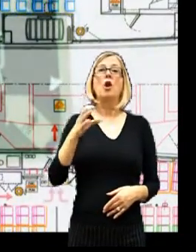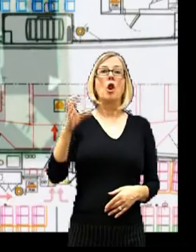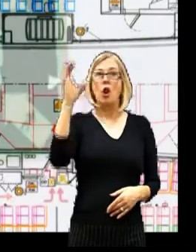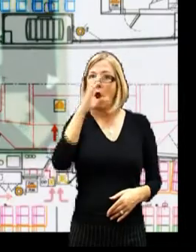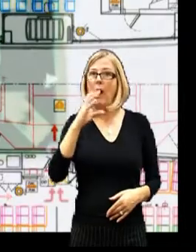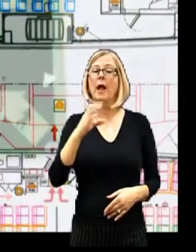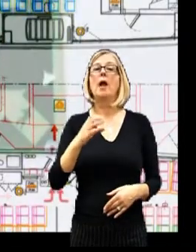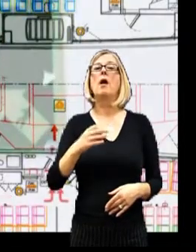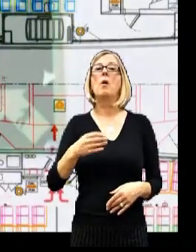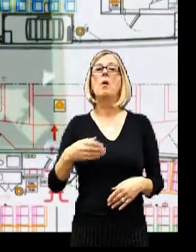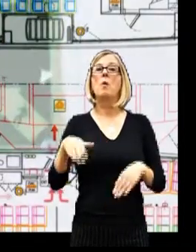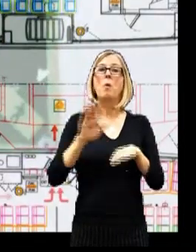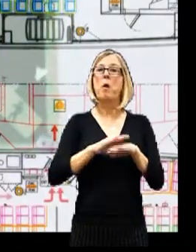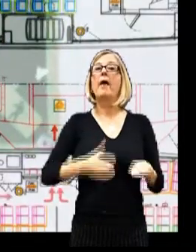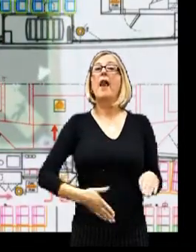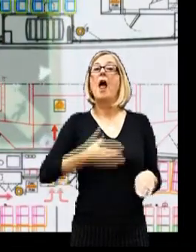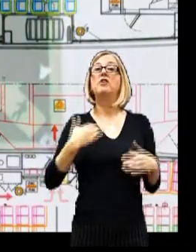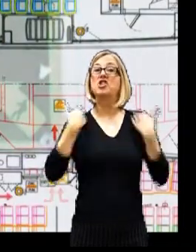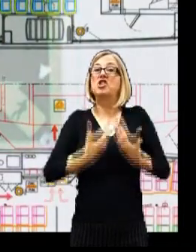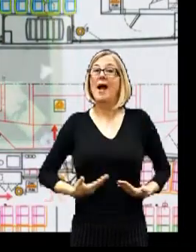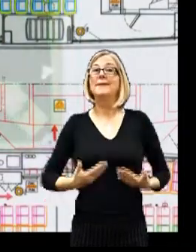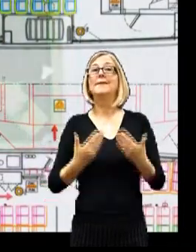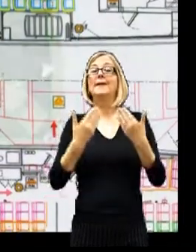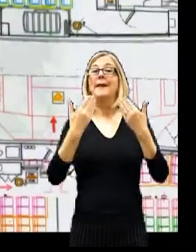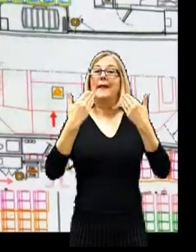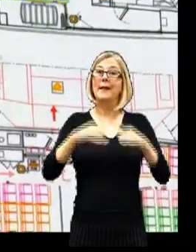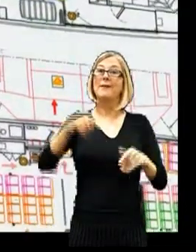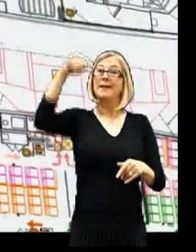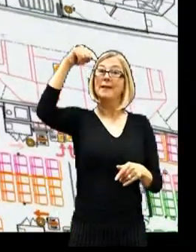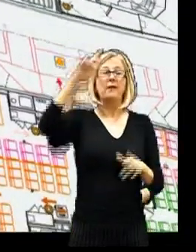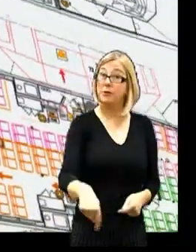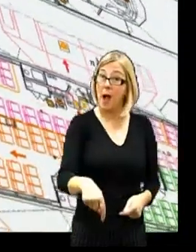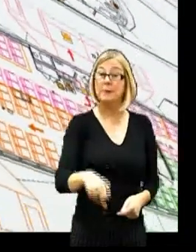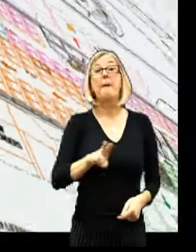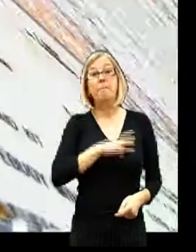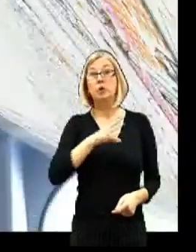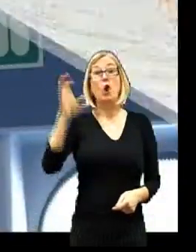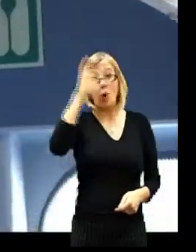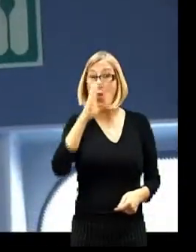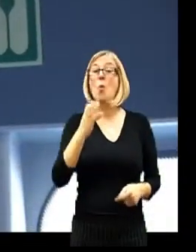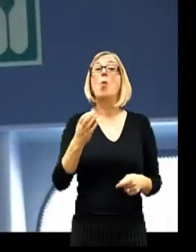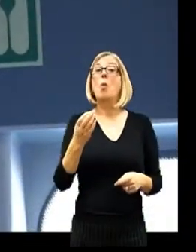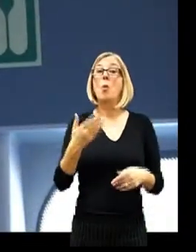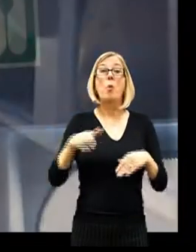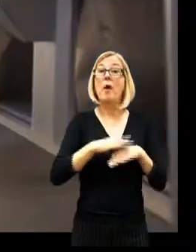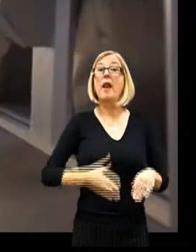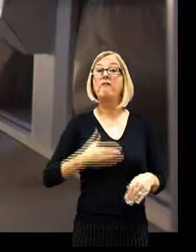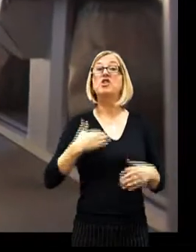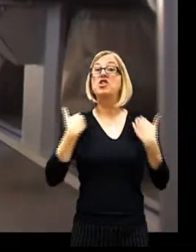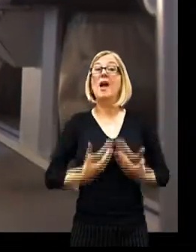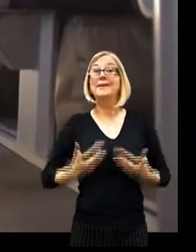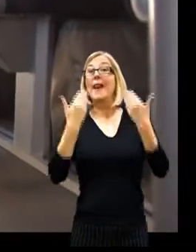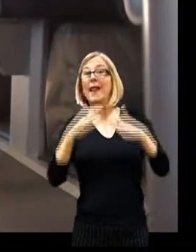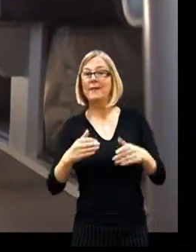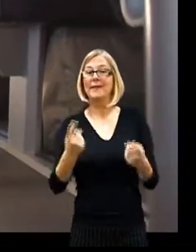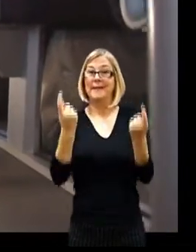point. There are life jackets throughout the ship and you should please take a moment to note their location. For those of you